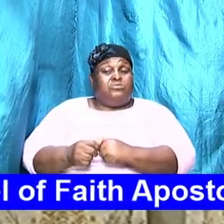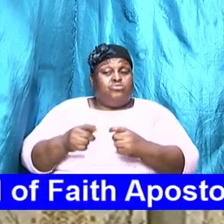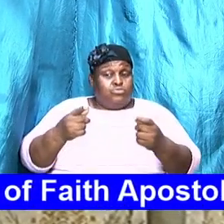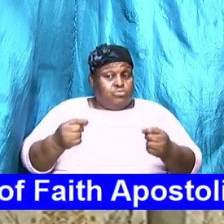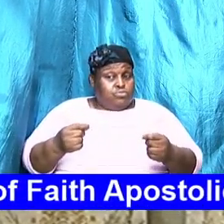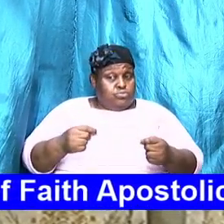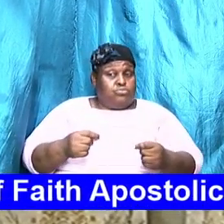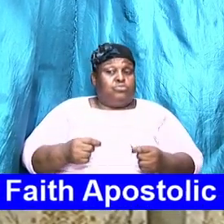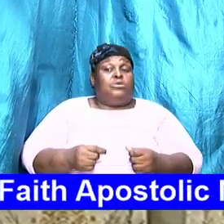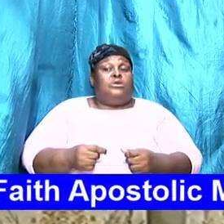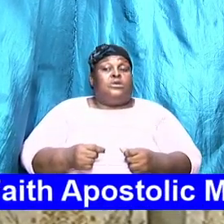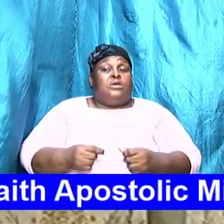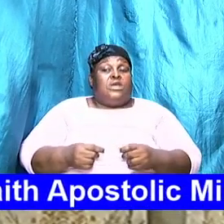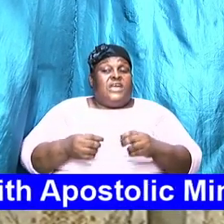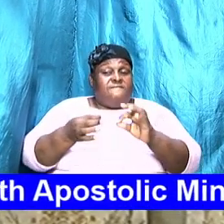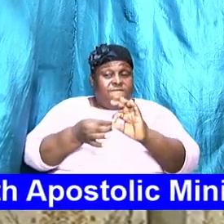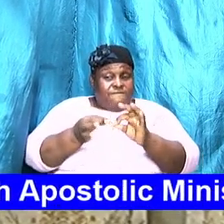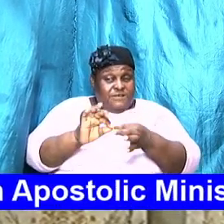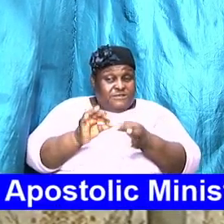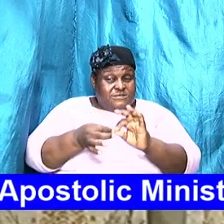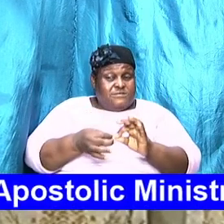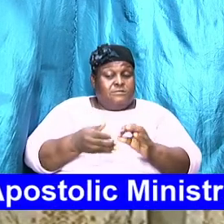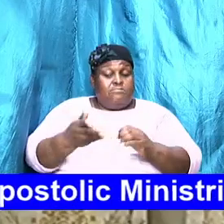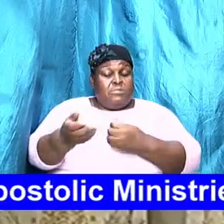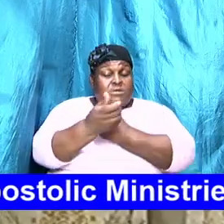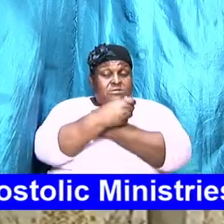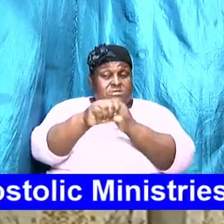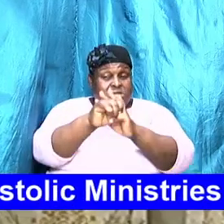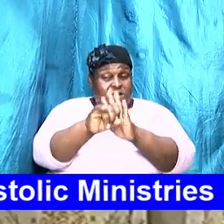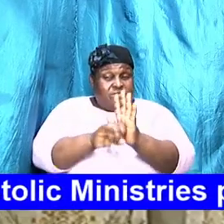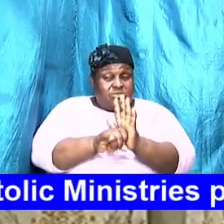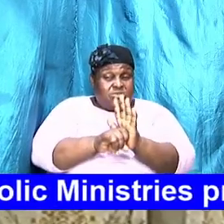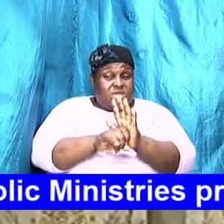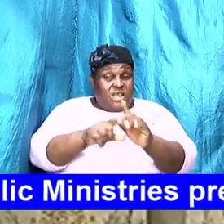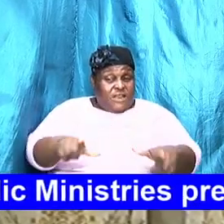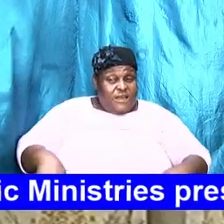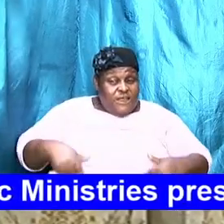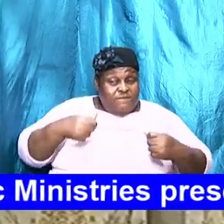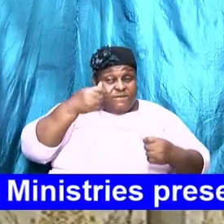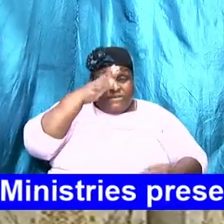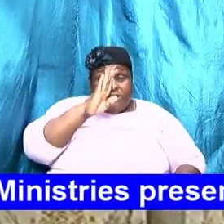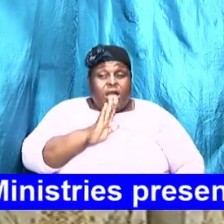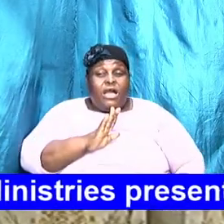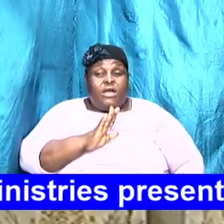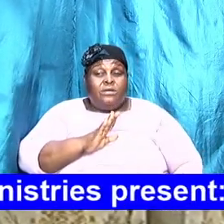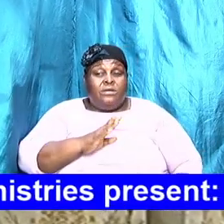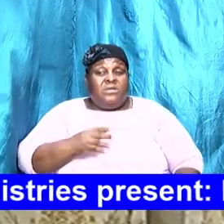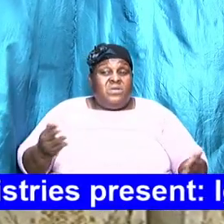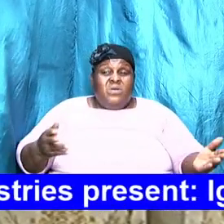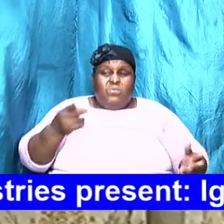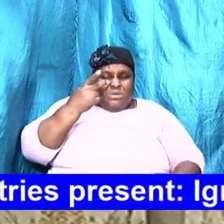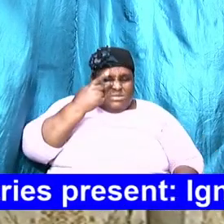pursuit for righteousness and living for Jesus what we see parading now